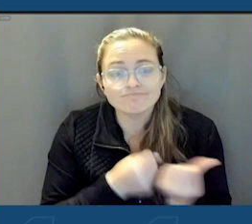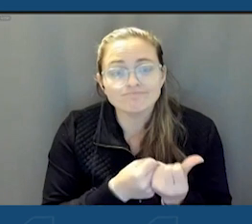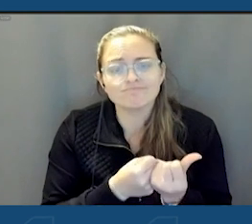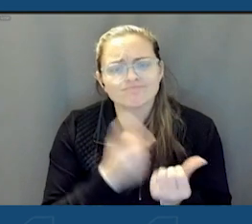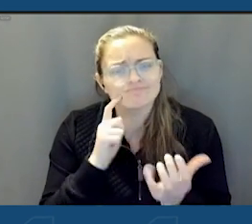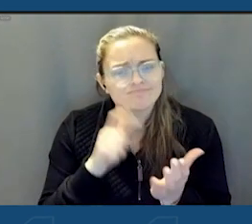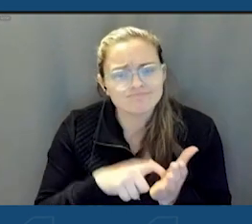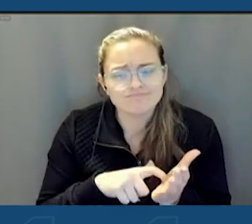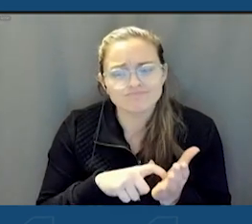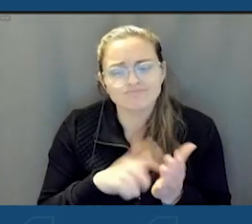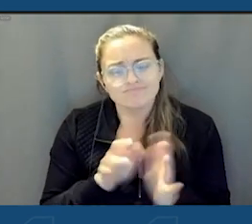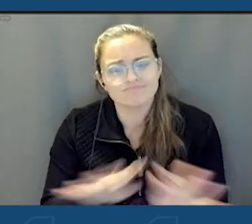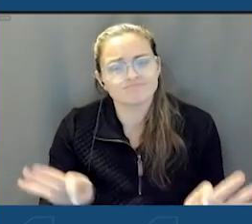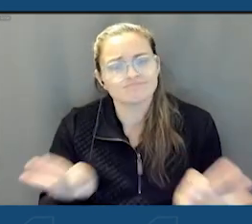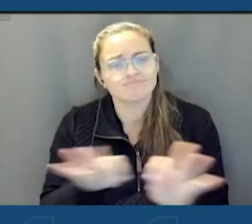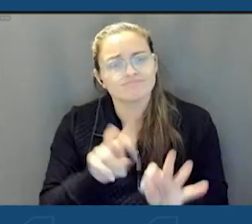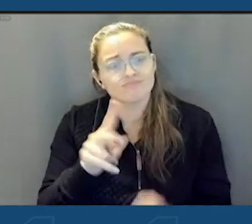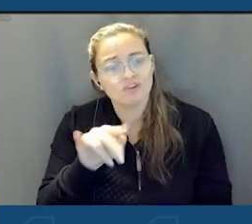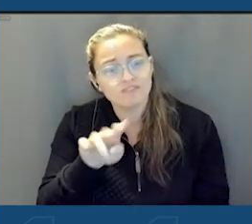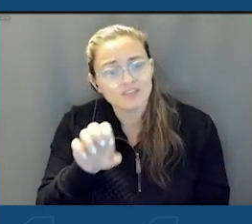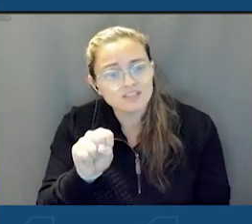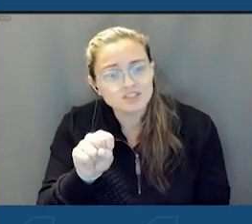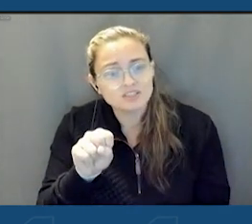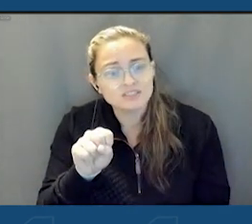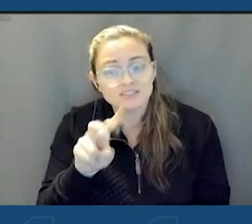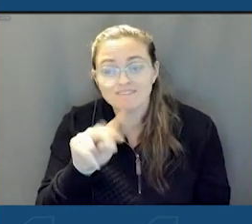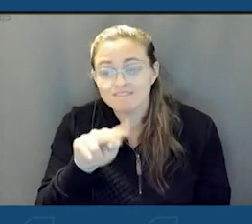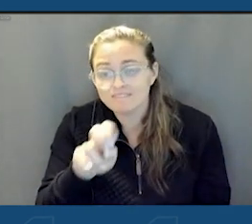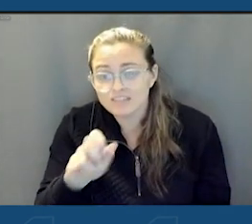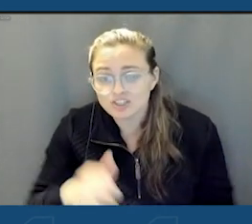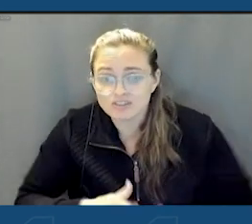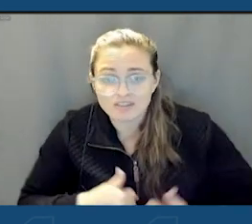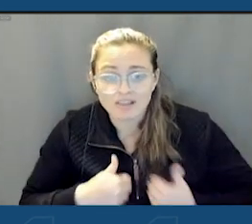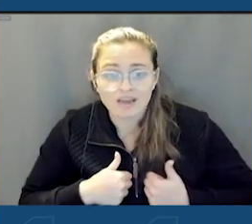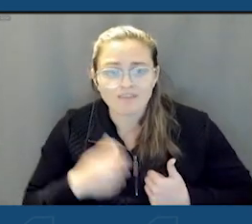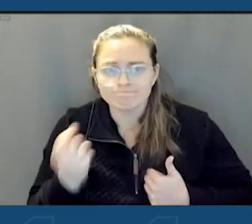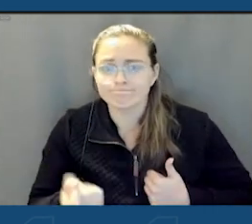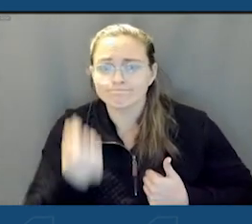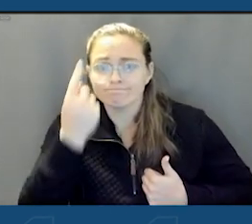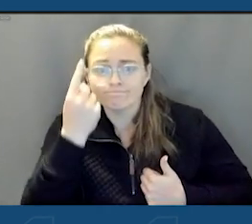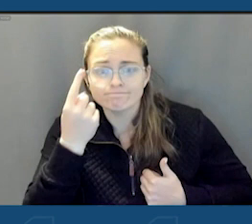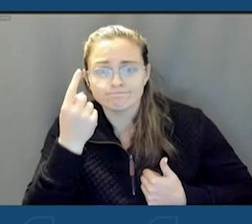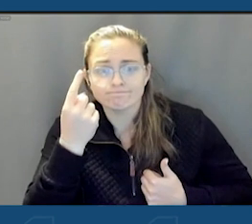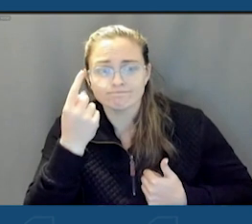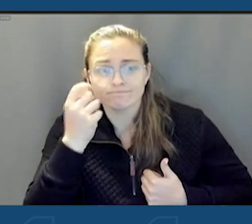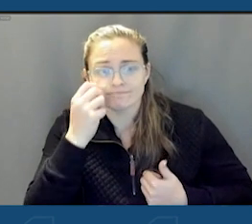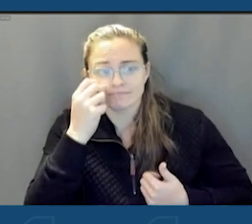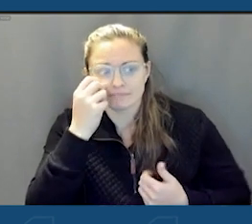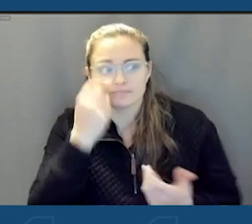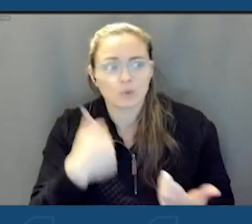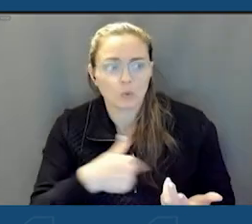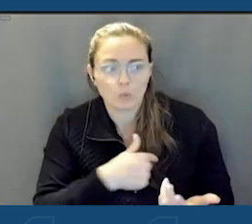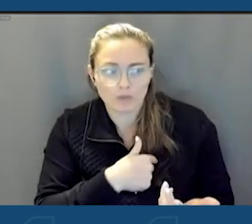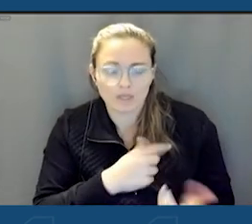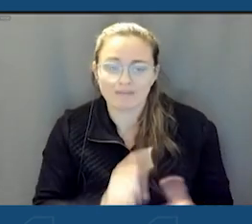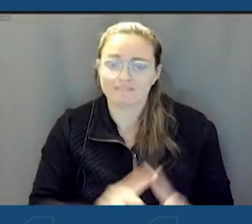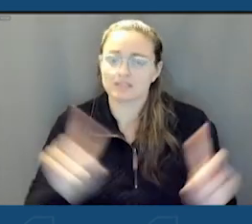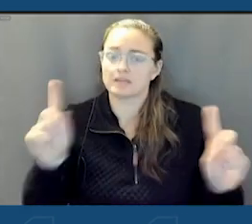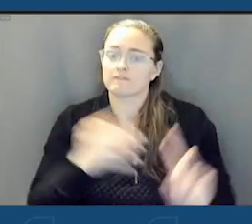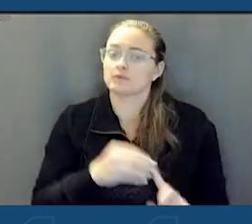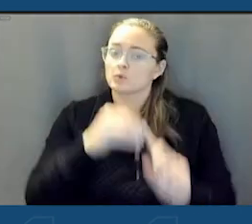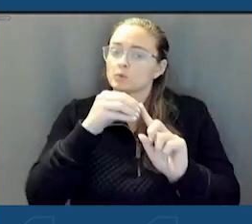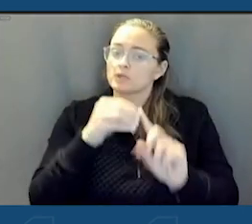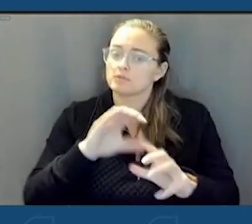recognize the importance of villages and a village life, and that you understand that we have a different unique set of